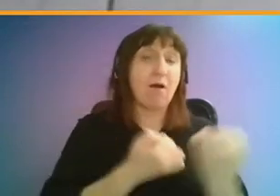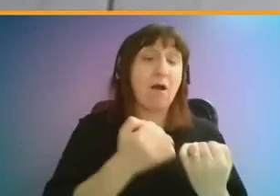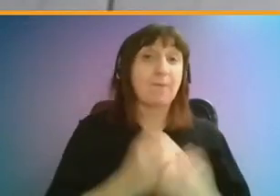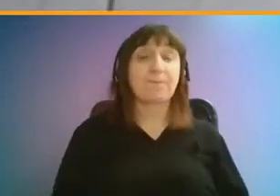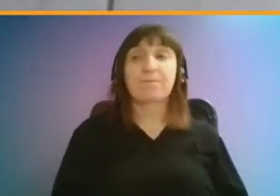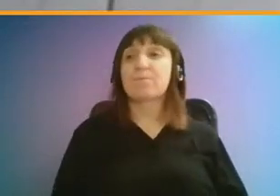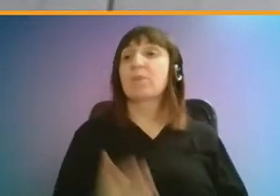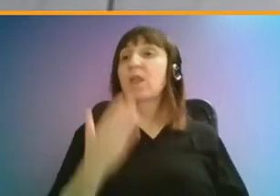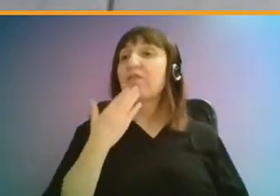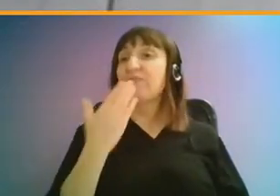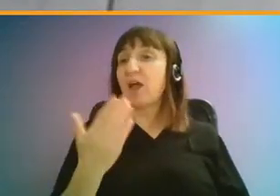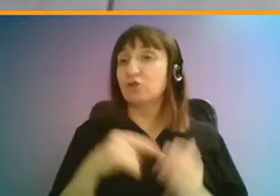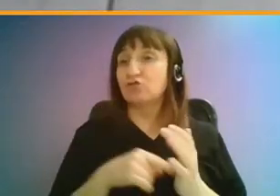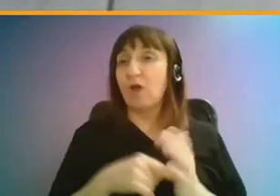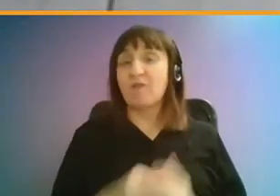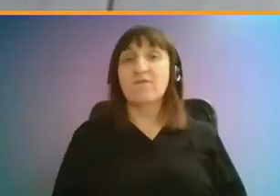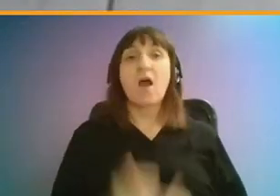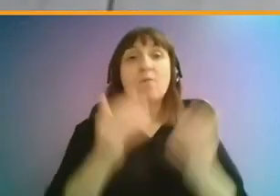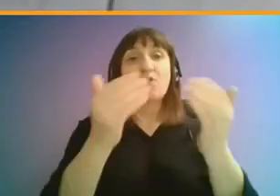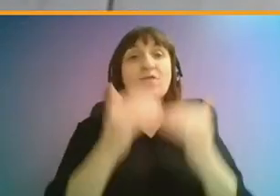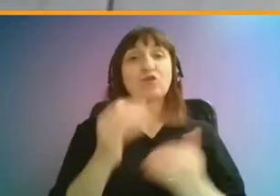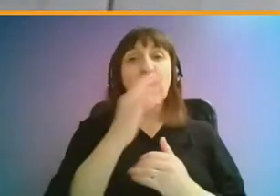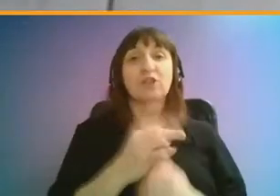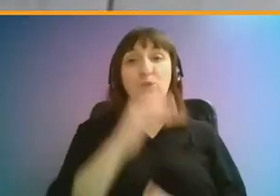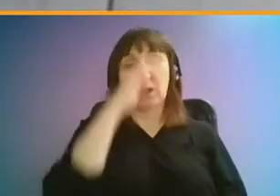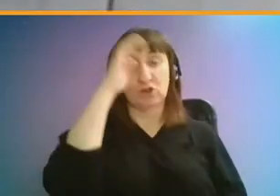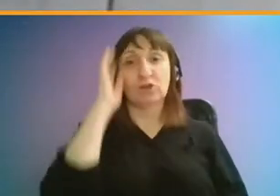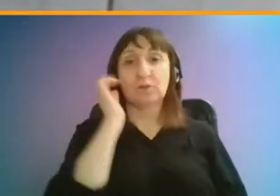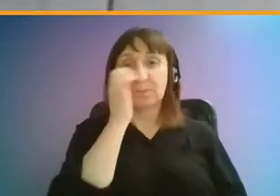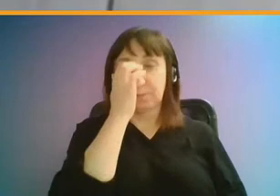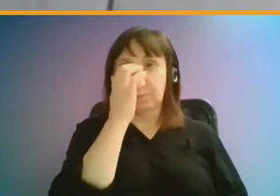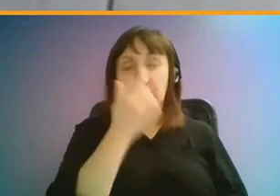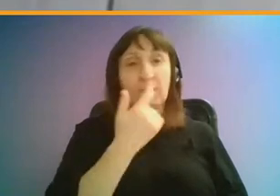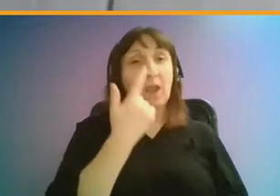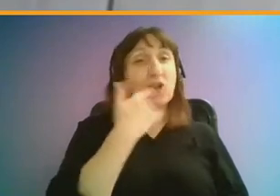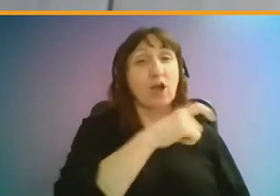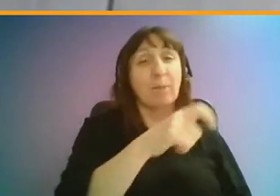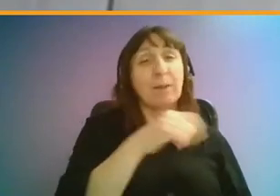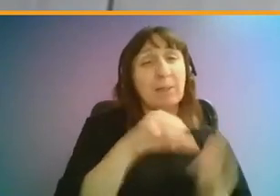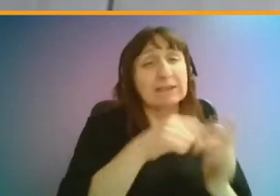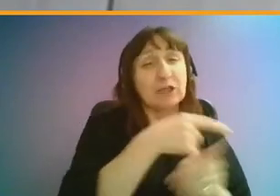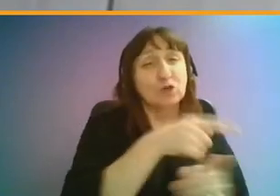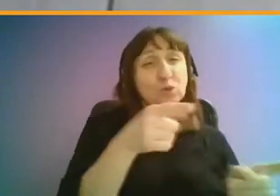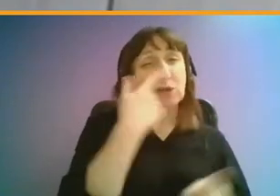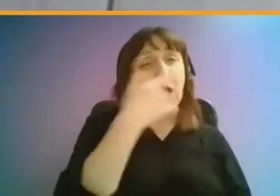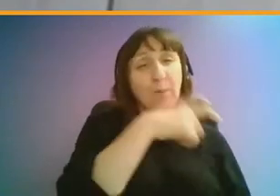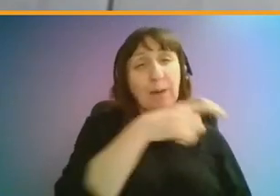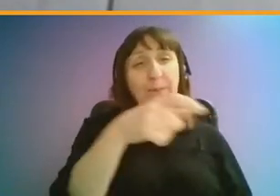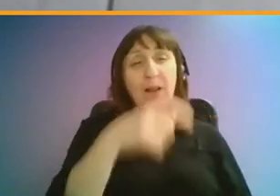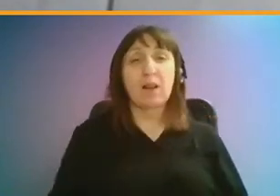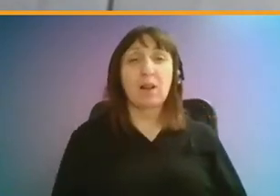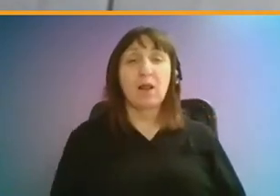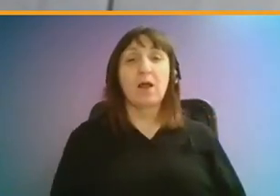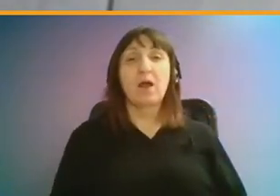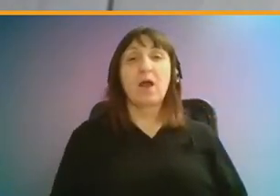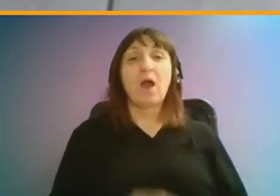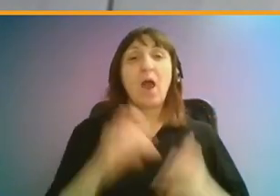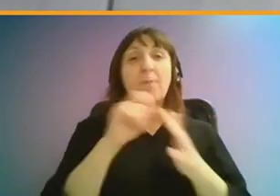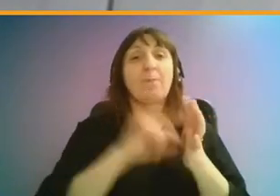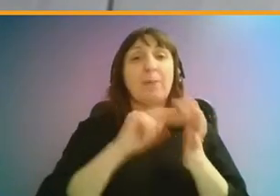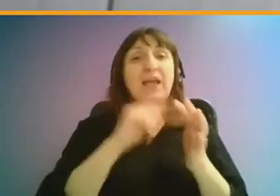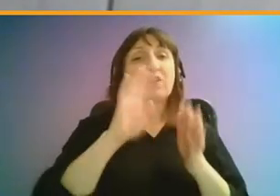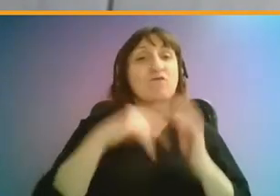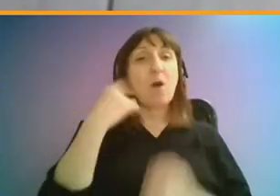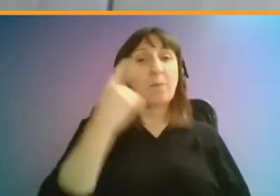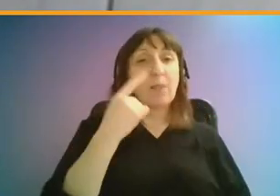Thank you very much, Trevor. We'll move on to the next one, which deals with sort of younger people's issues. So this one comes from Pete from